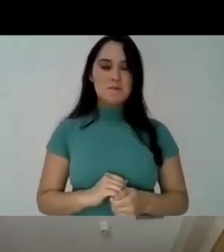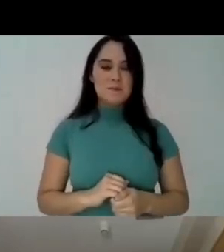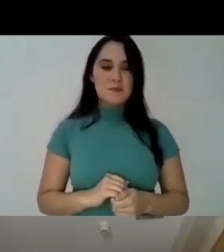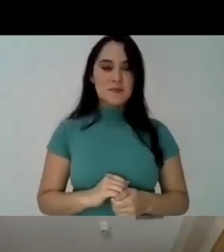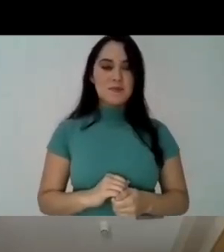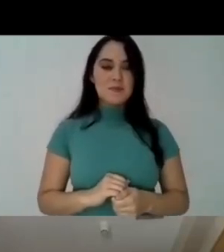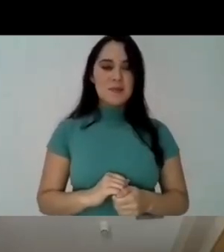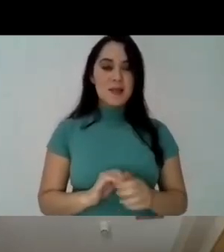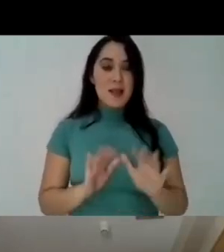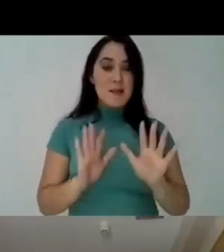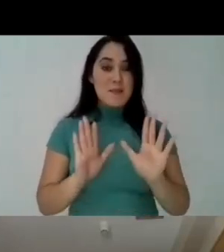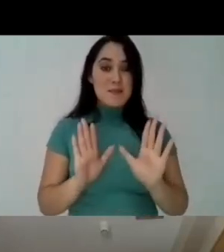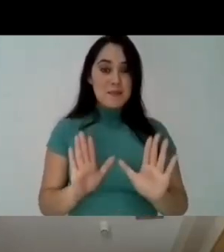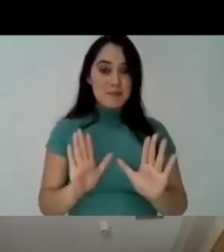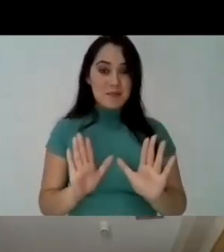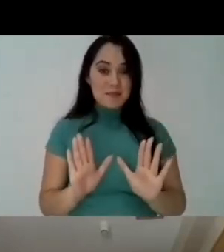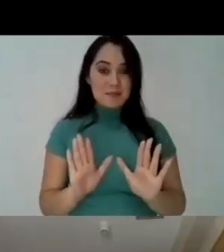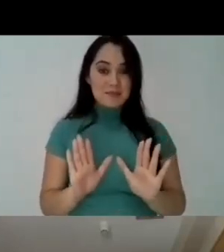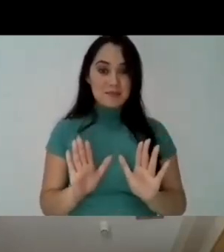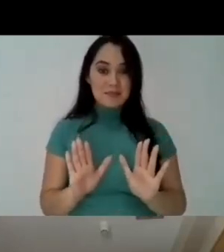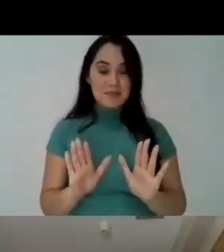is very visible